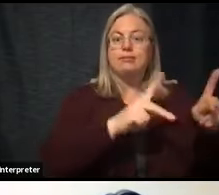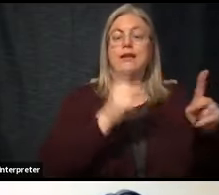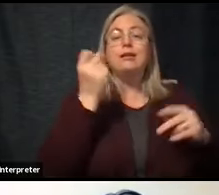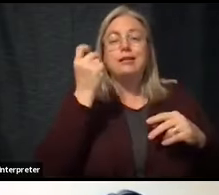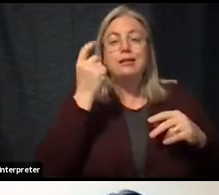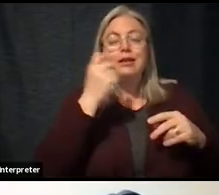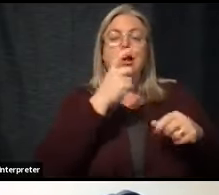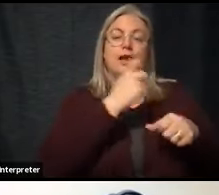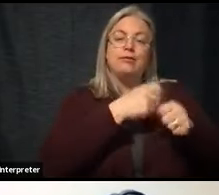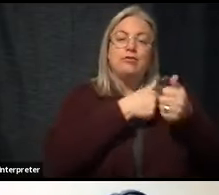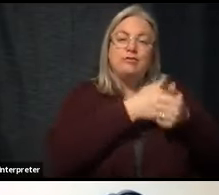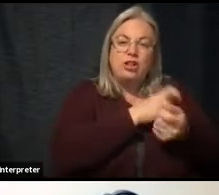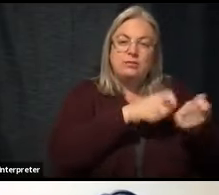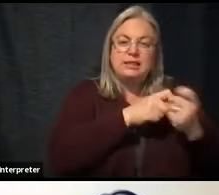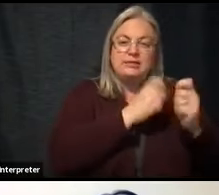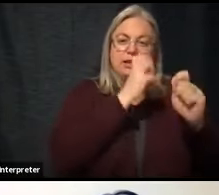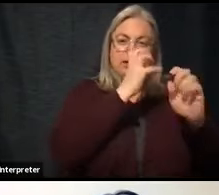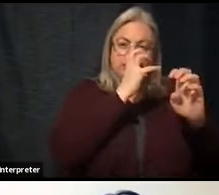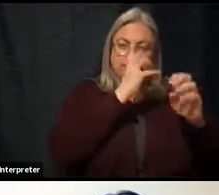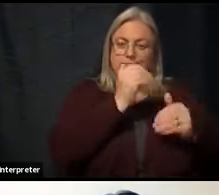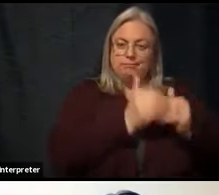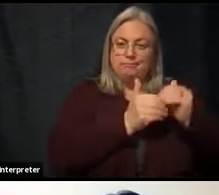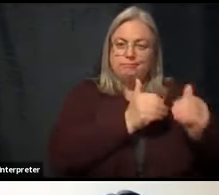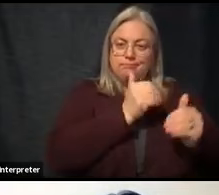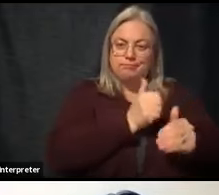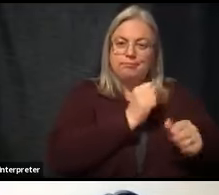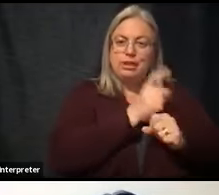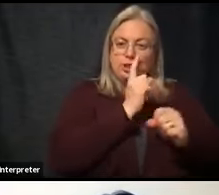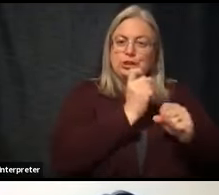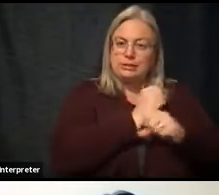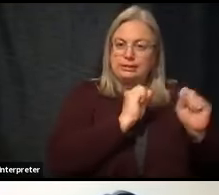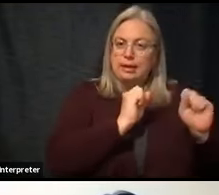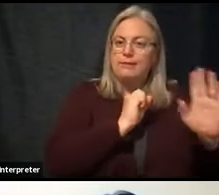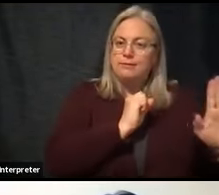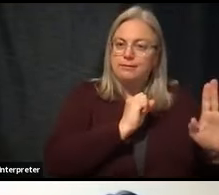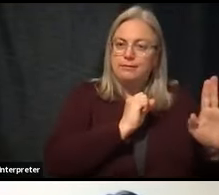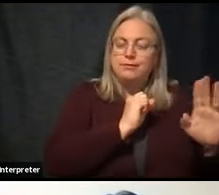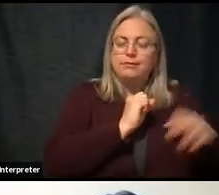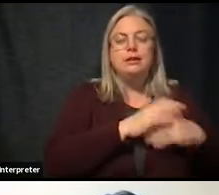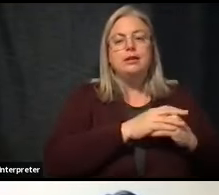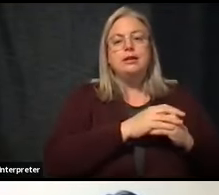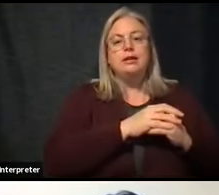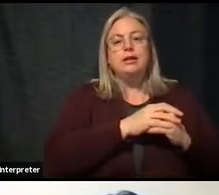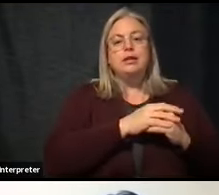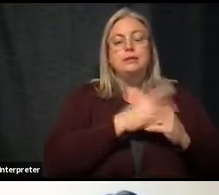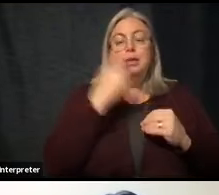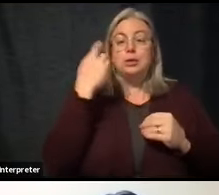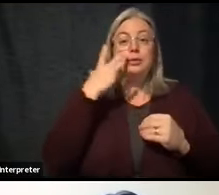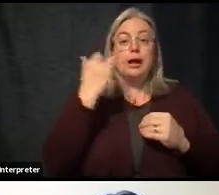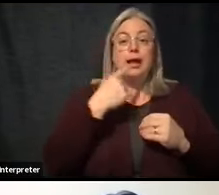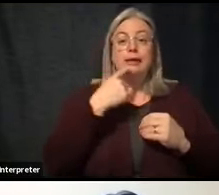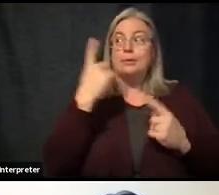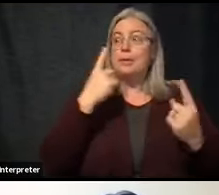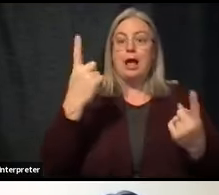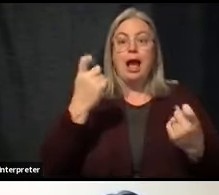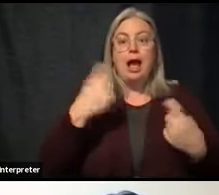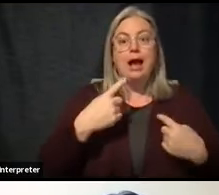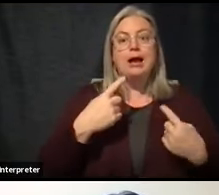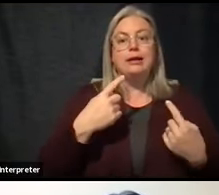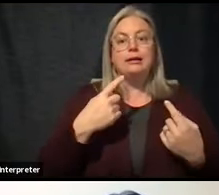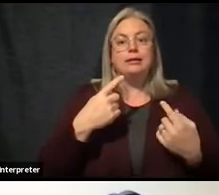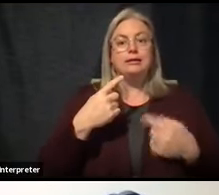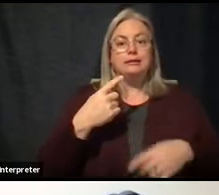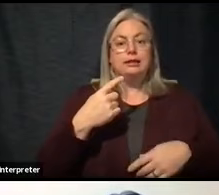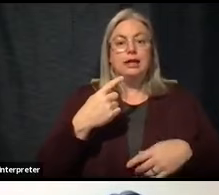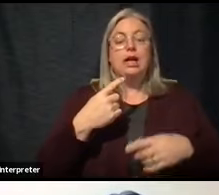that has to be taken to still continue to ensure things are safe. And so, uh, and I'm saying that because people ask us, how do we start to roll